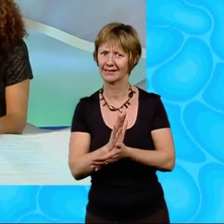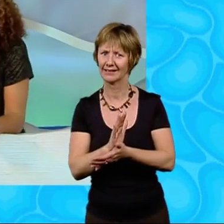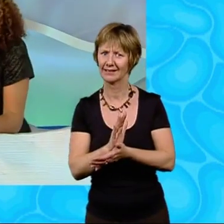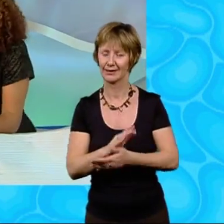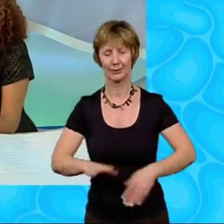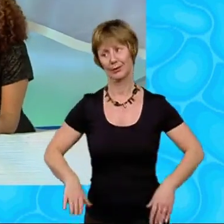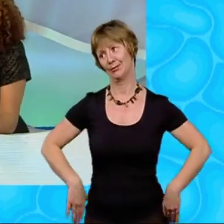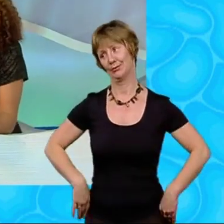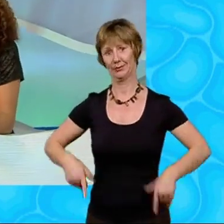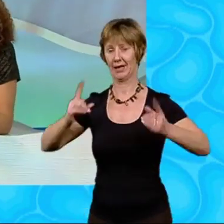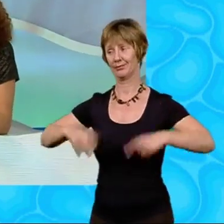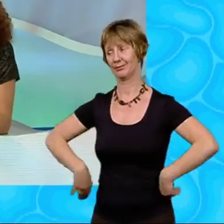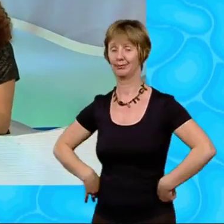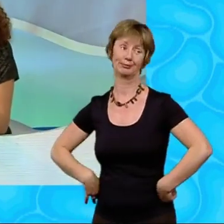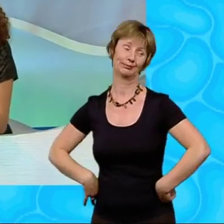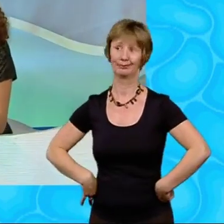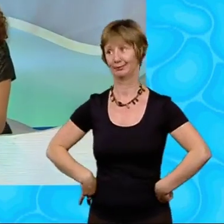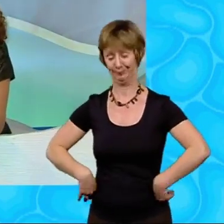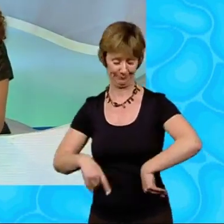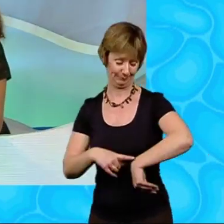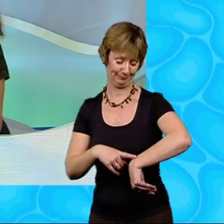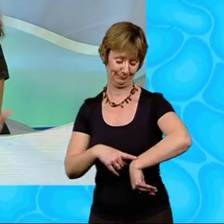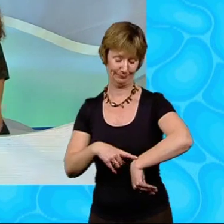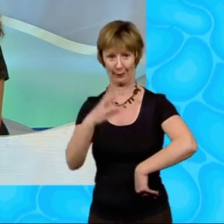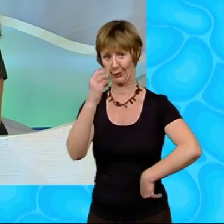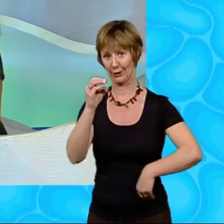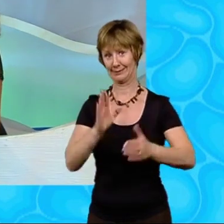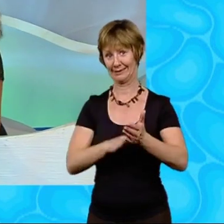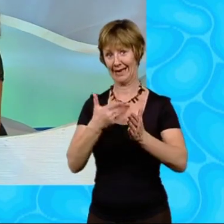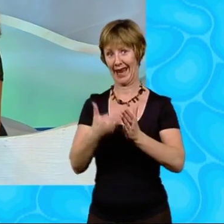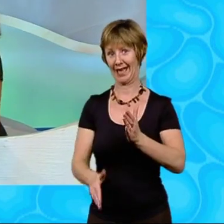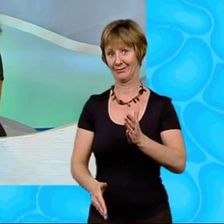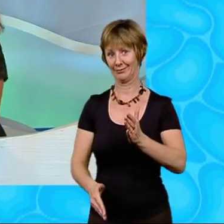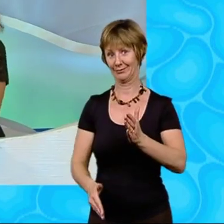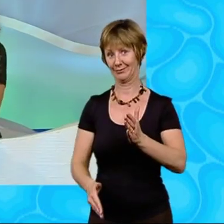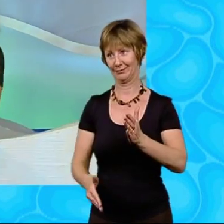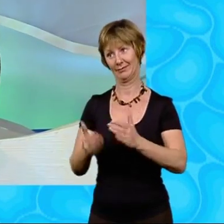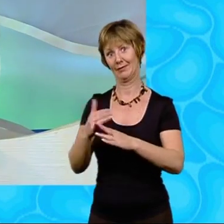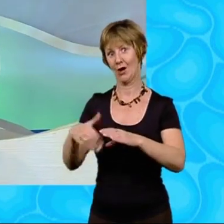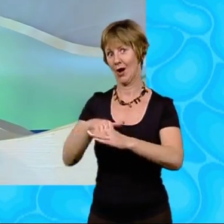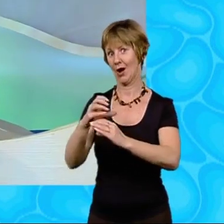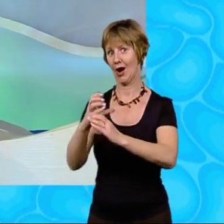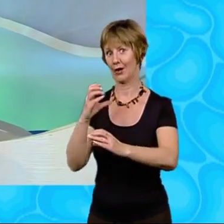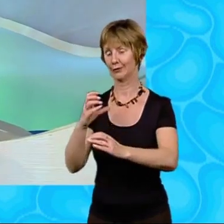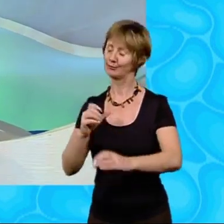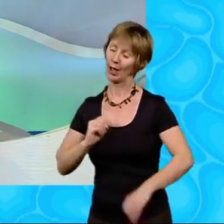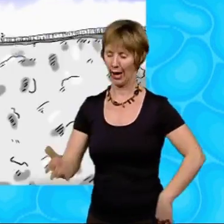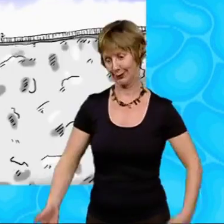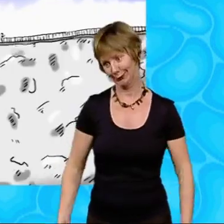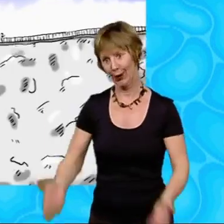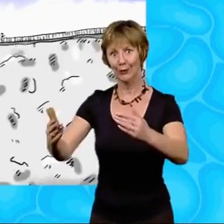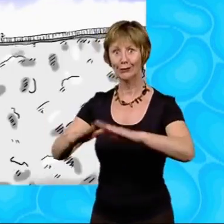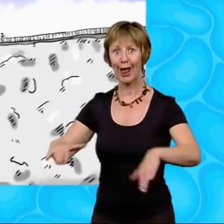Well, we've got about 30 minutes before we have to set off, so why not? Mrs Spratt surprised us all by saying.